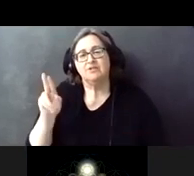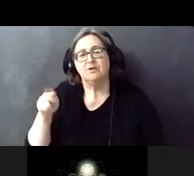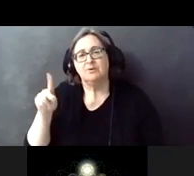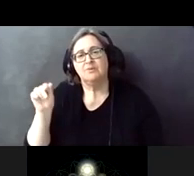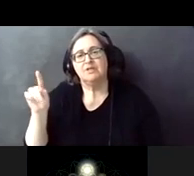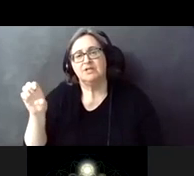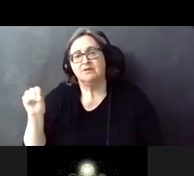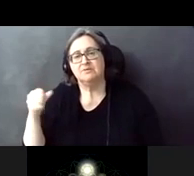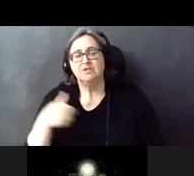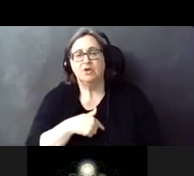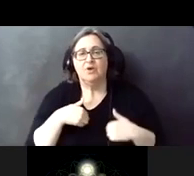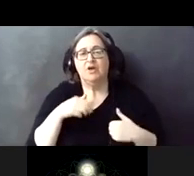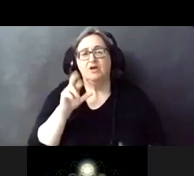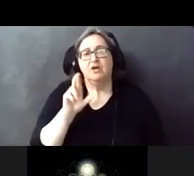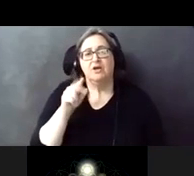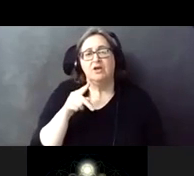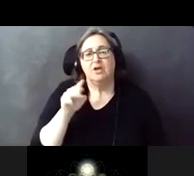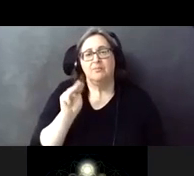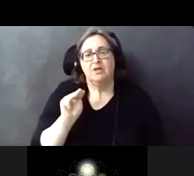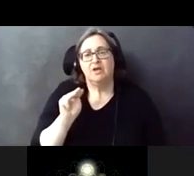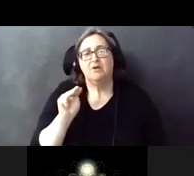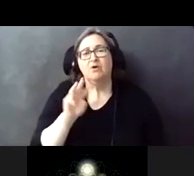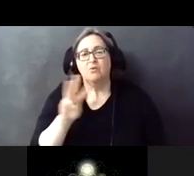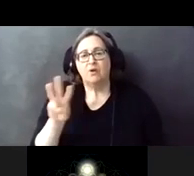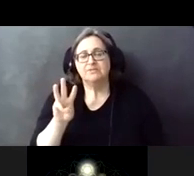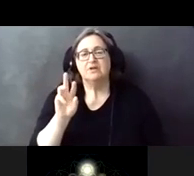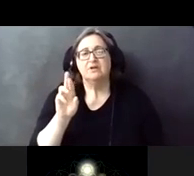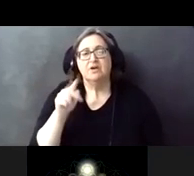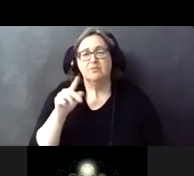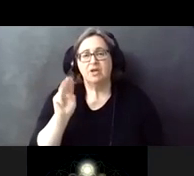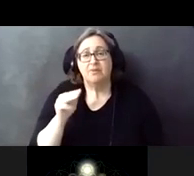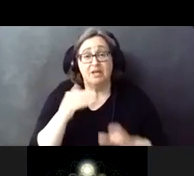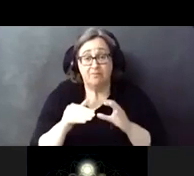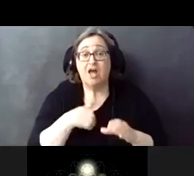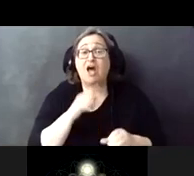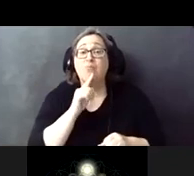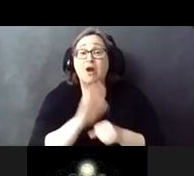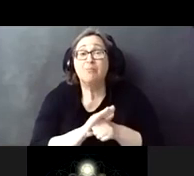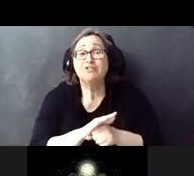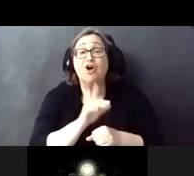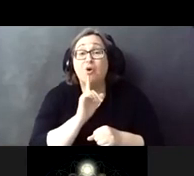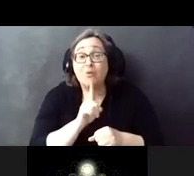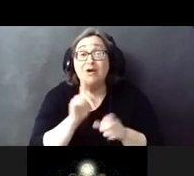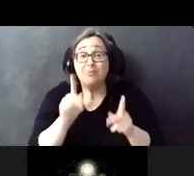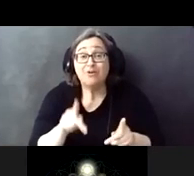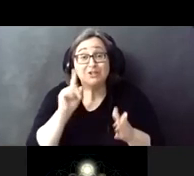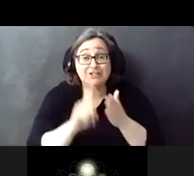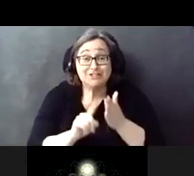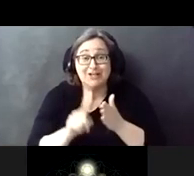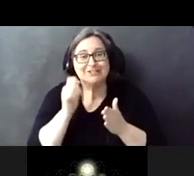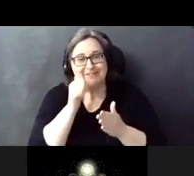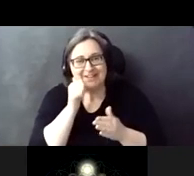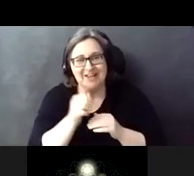website our rpm email that i promise a real life person uh checks every day um